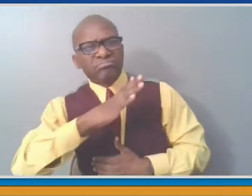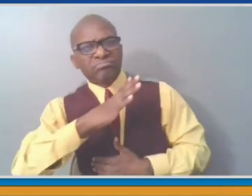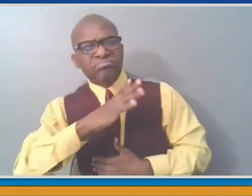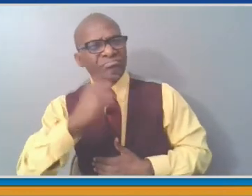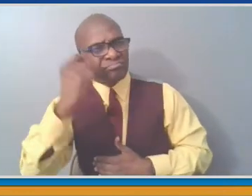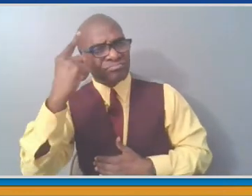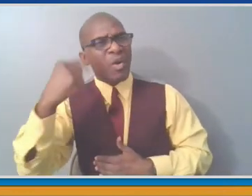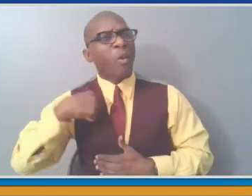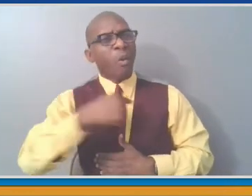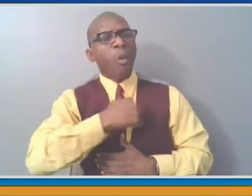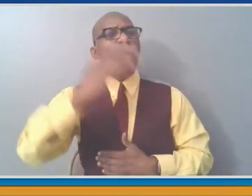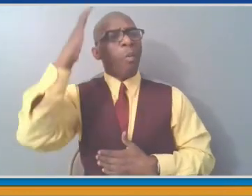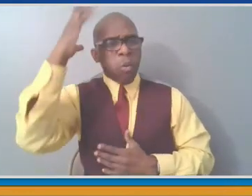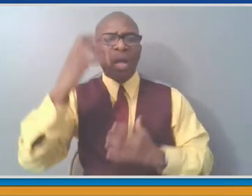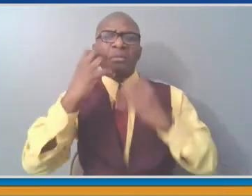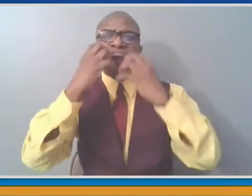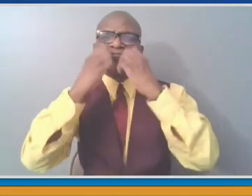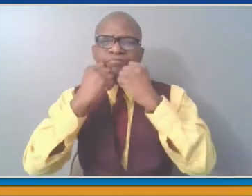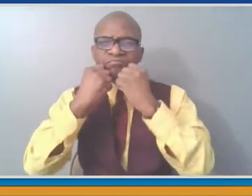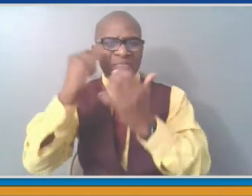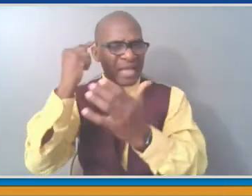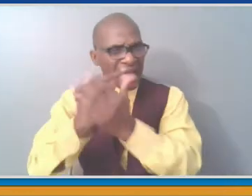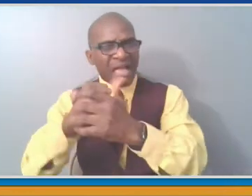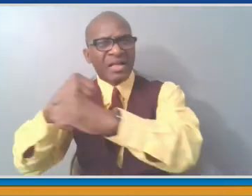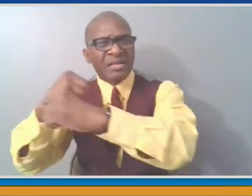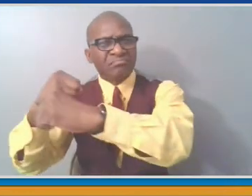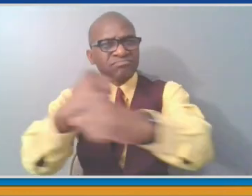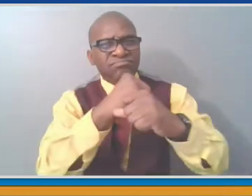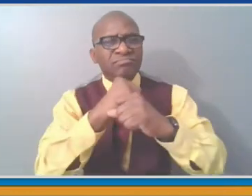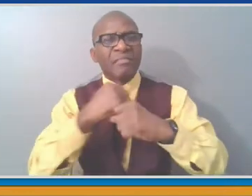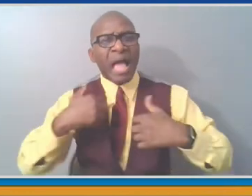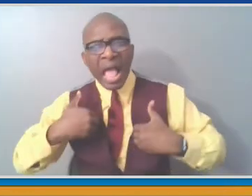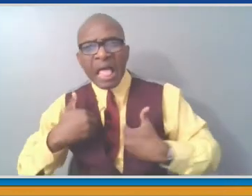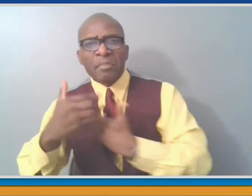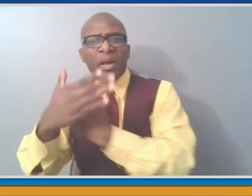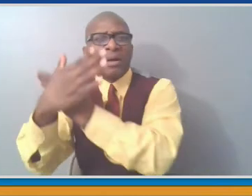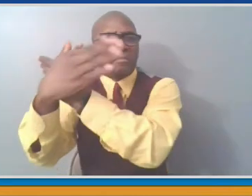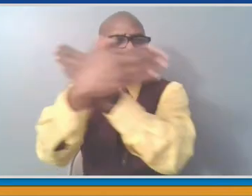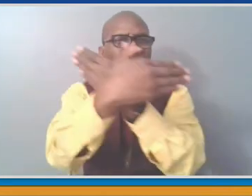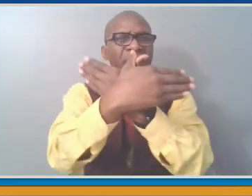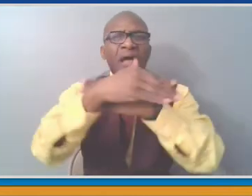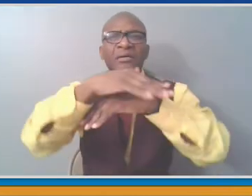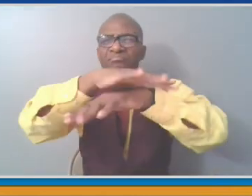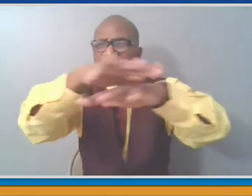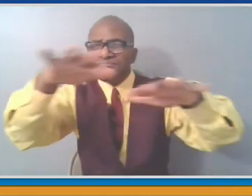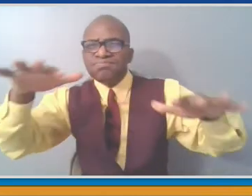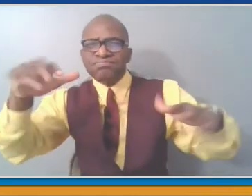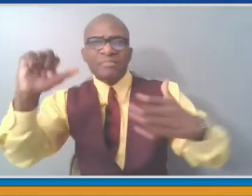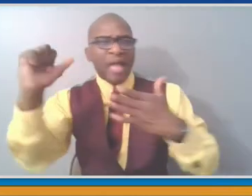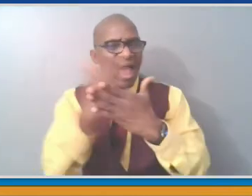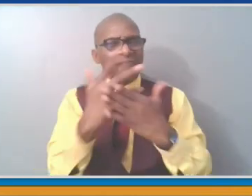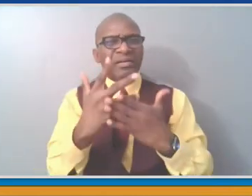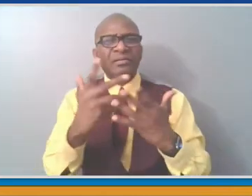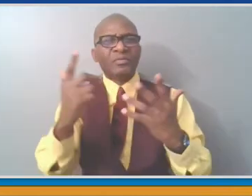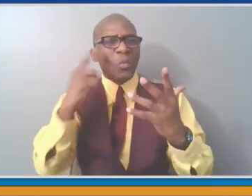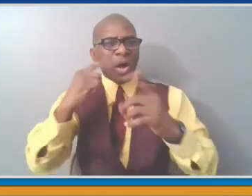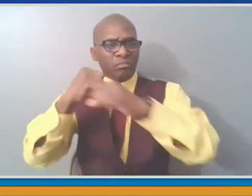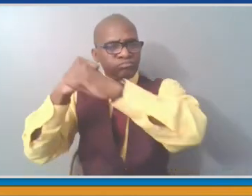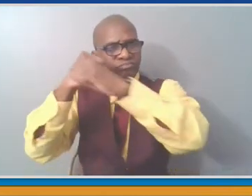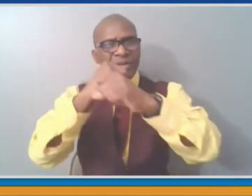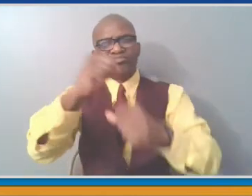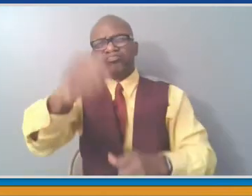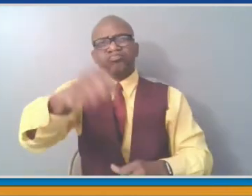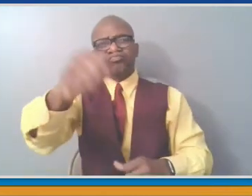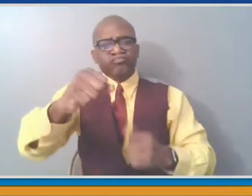Woods, Cranberry Lake, at Lenoir Preserve, where I was today. We reserve areas for